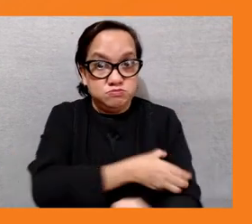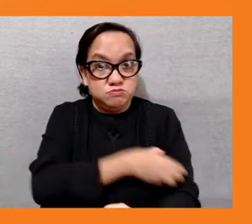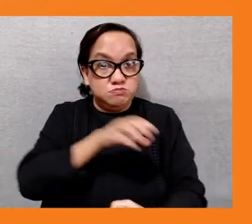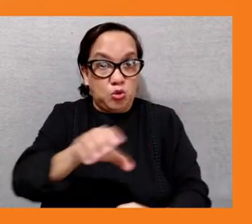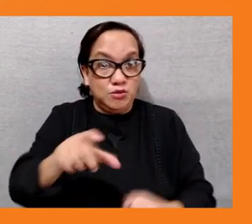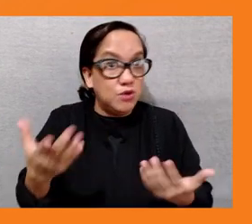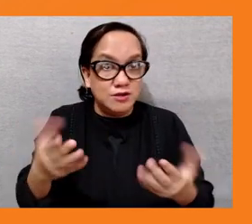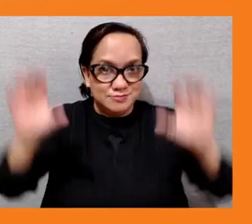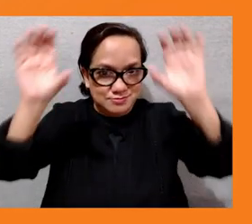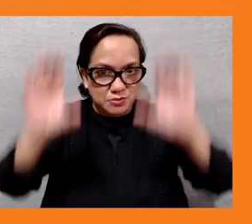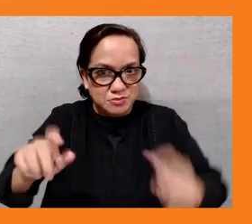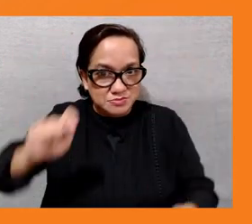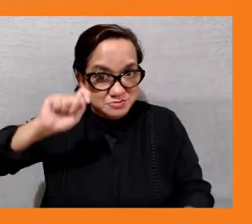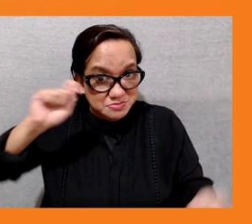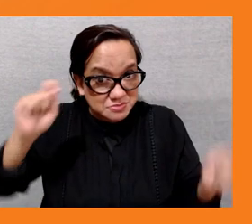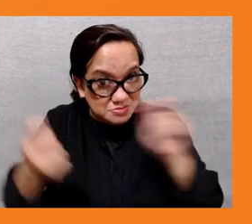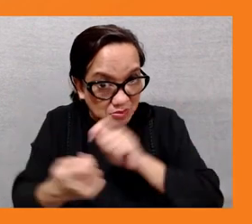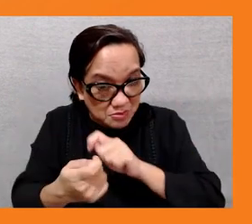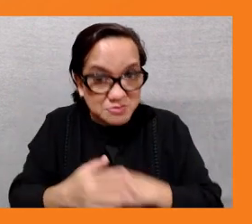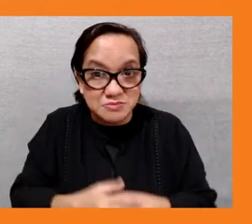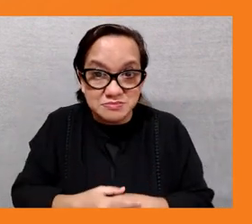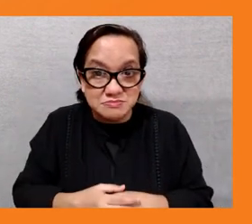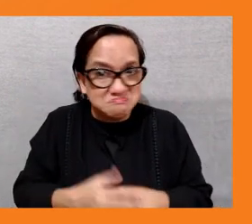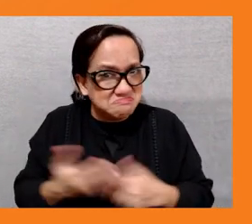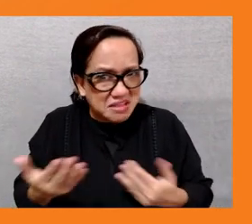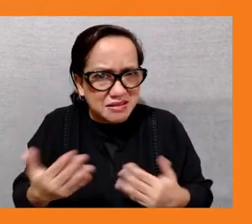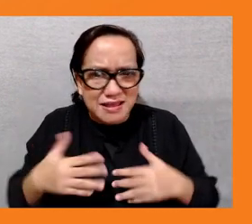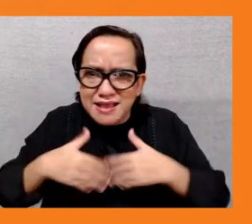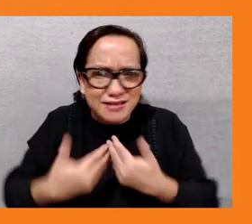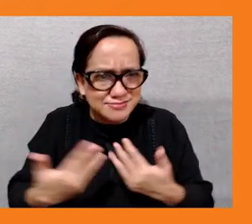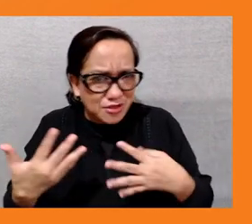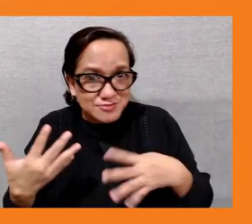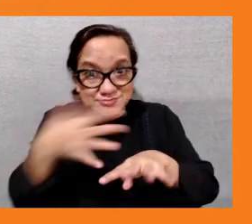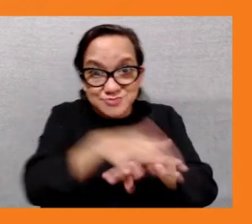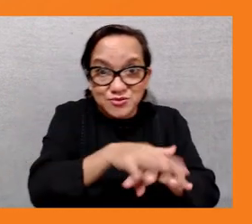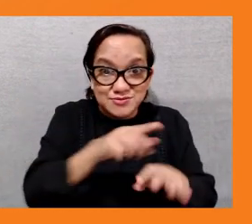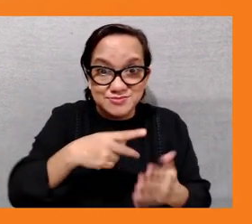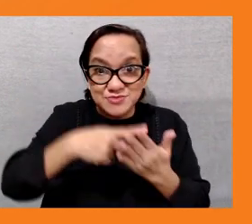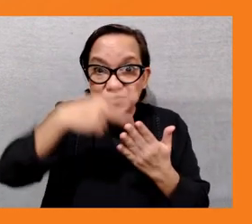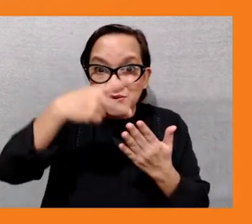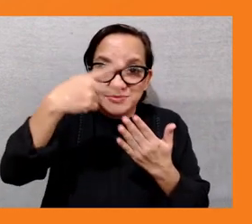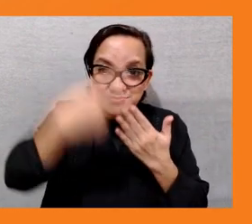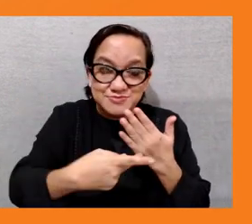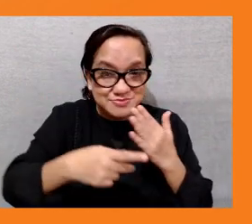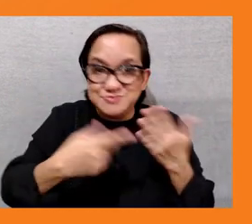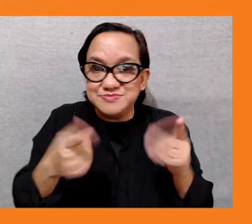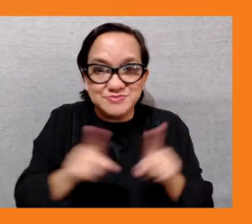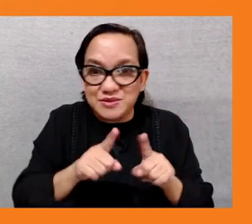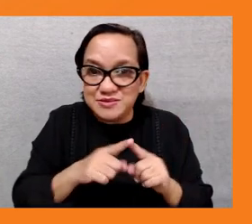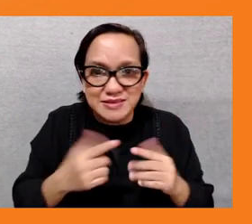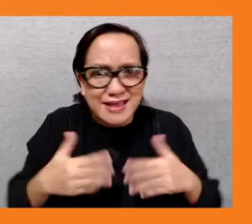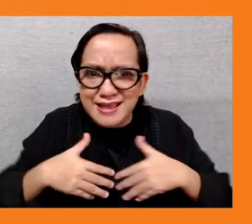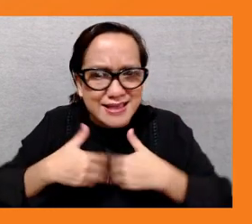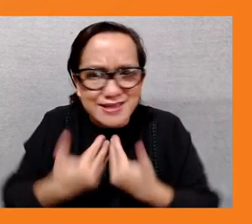and communities including women children and other marginalized groups often do not have